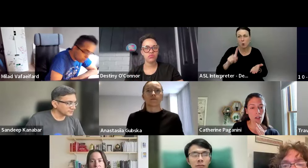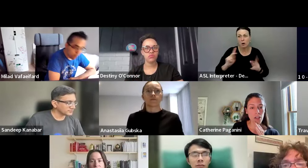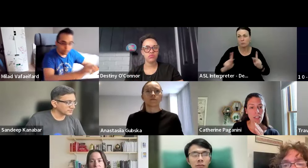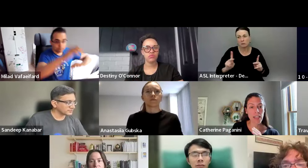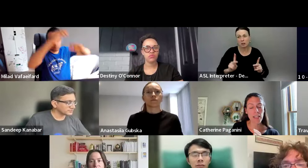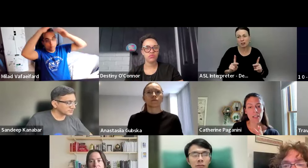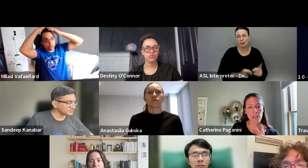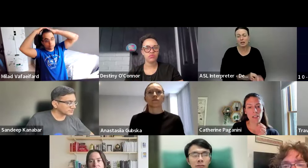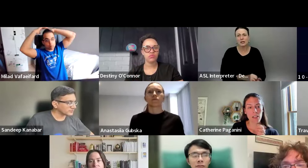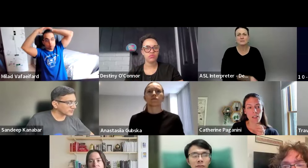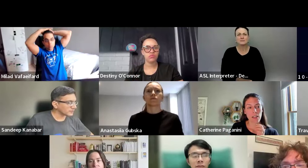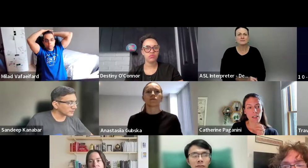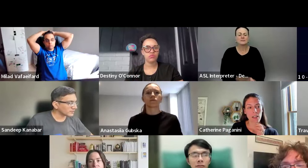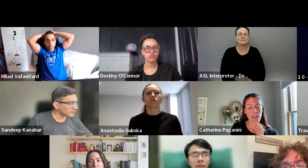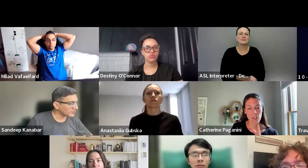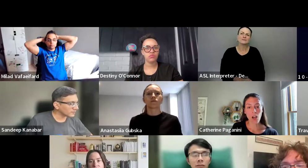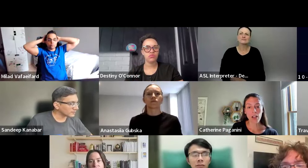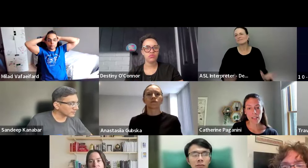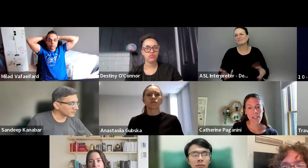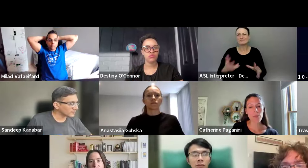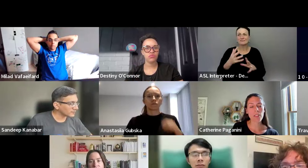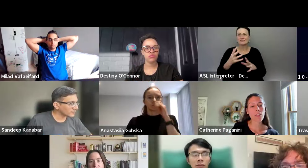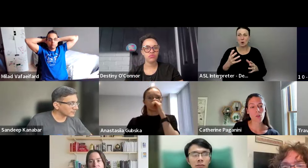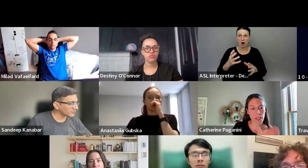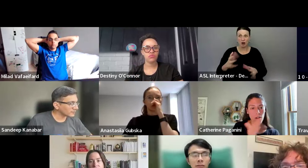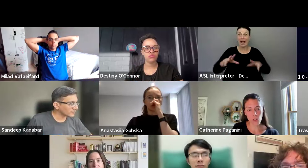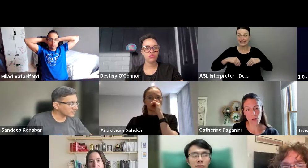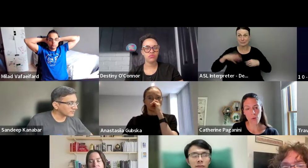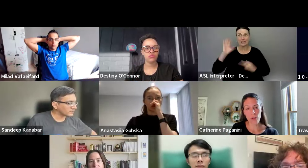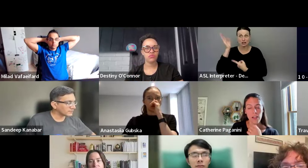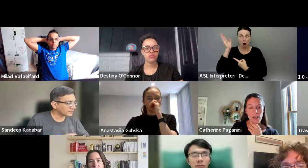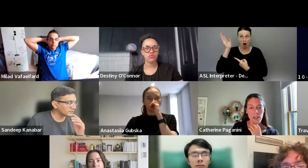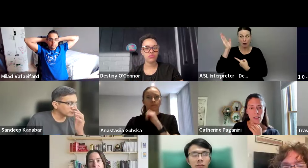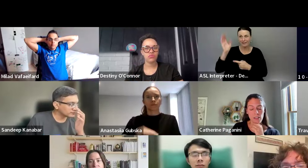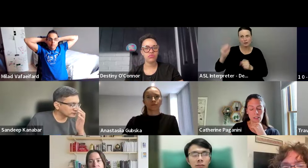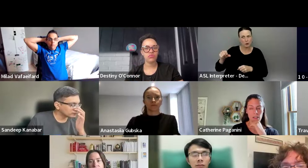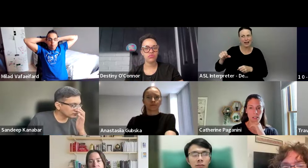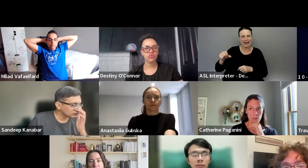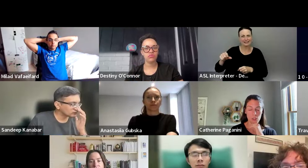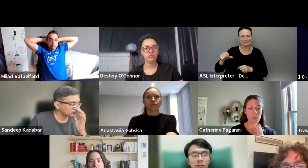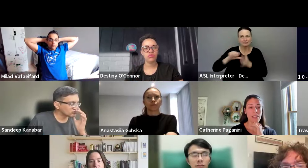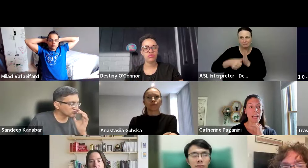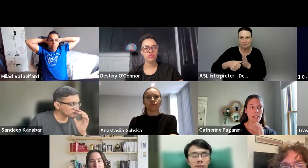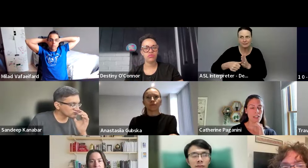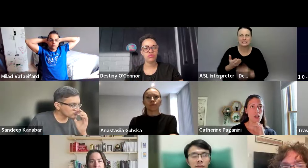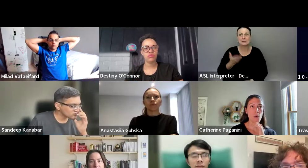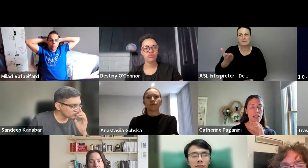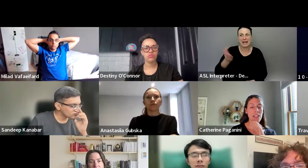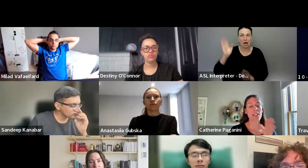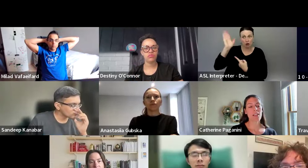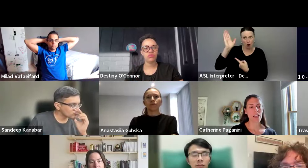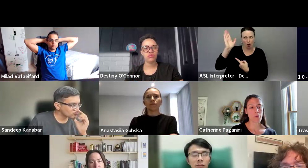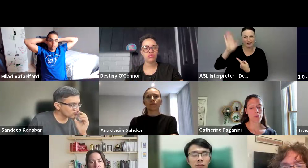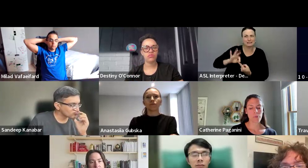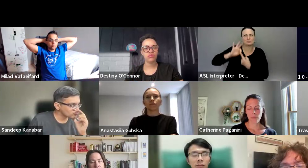are getting, uh, a talk accepted, you can also, uh, um, submit that. And so I